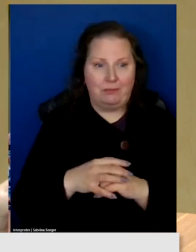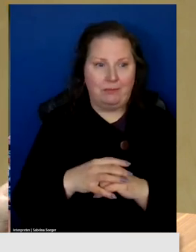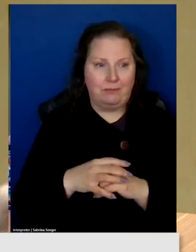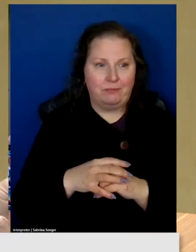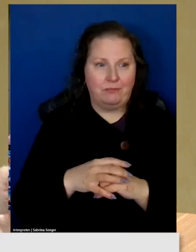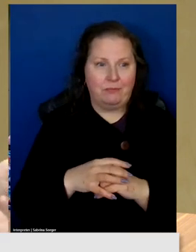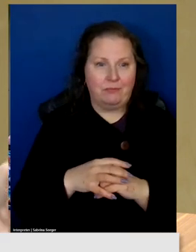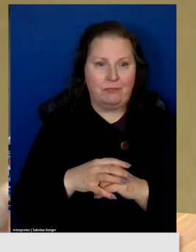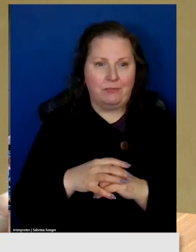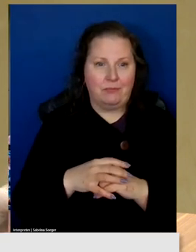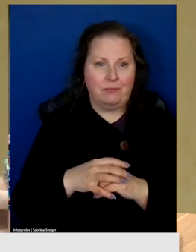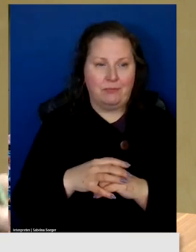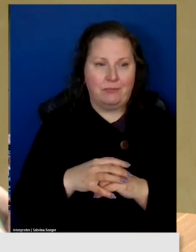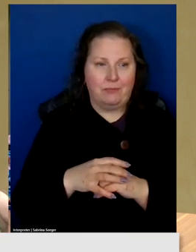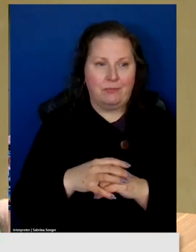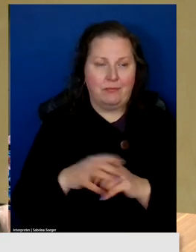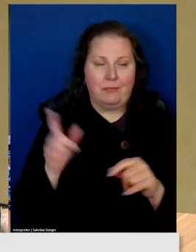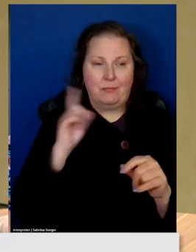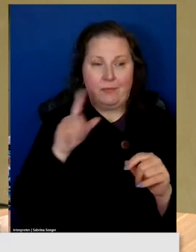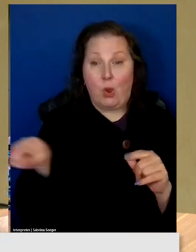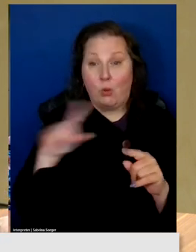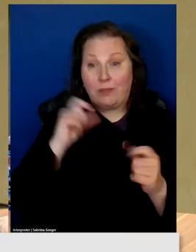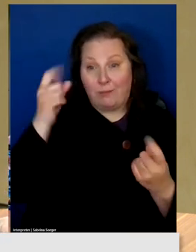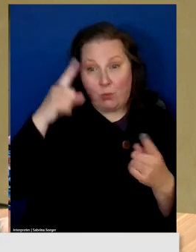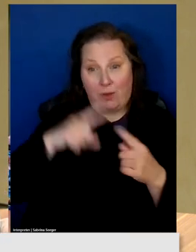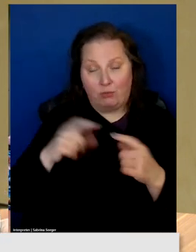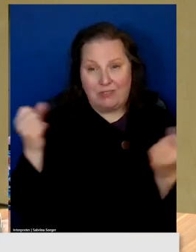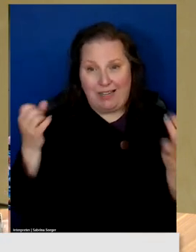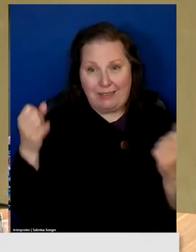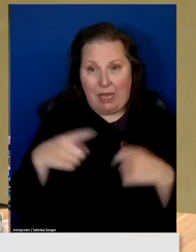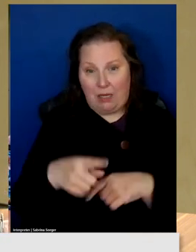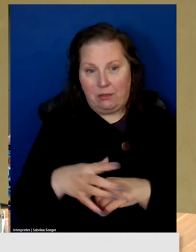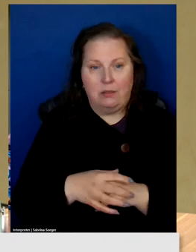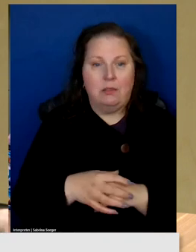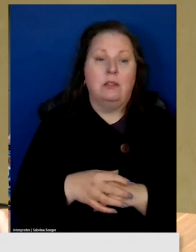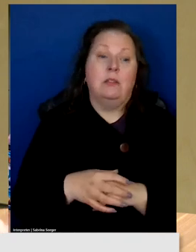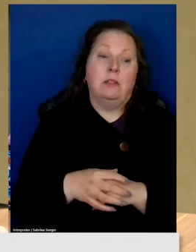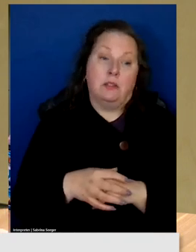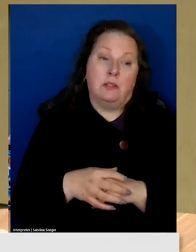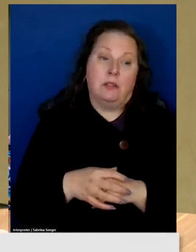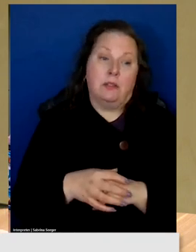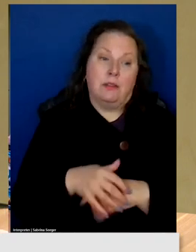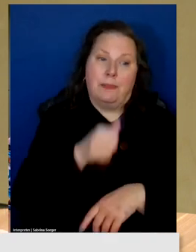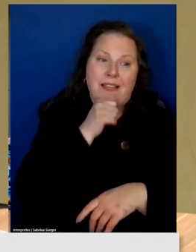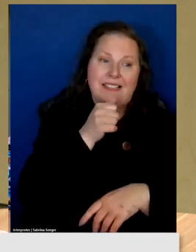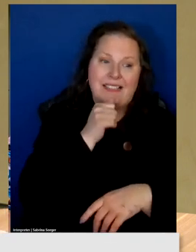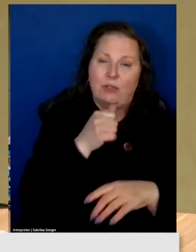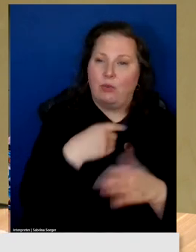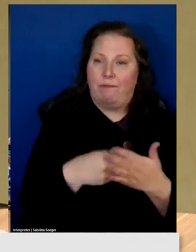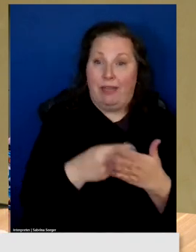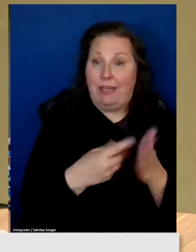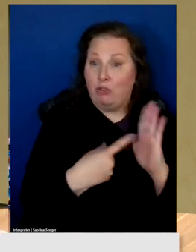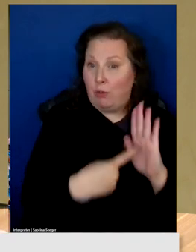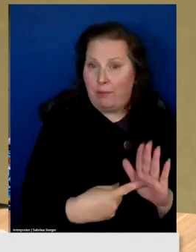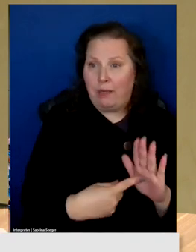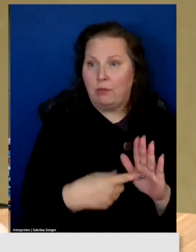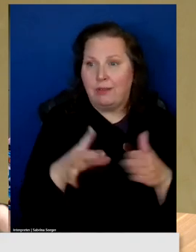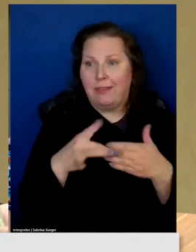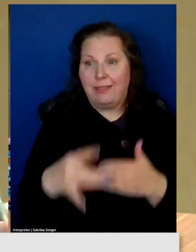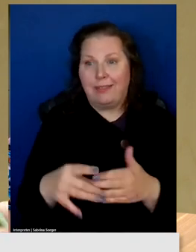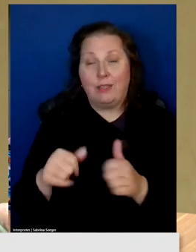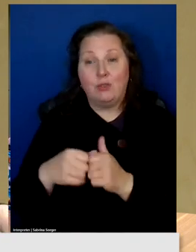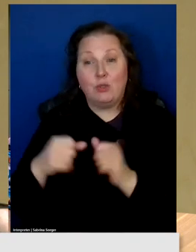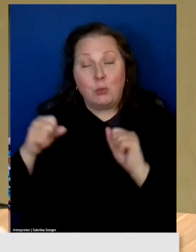Uh, only if you can read sorry language. Uh, the secret financial models will not lead to affordable broadband.